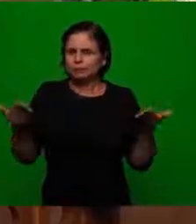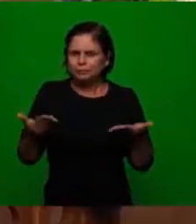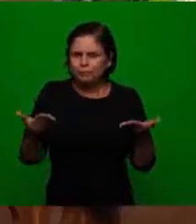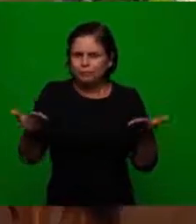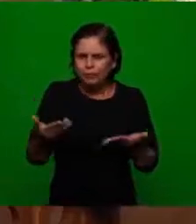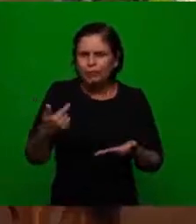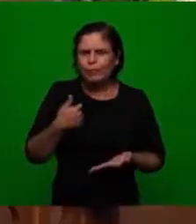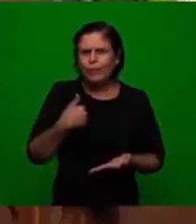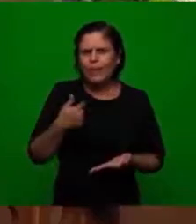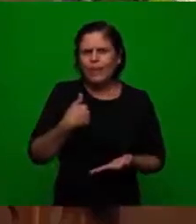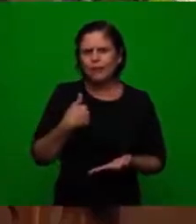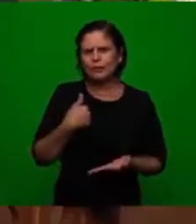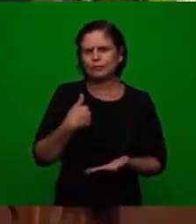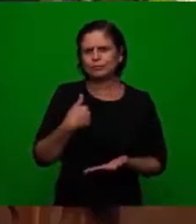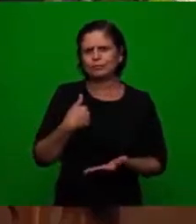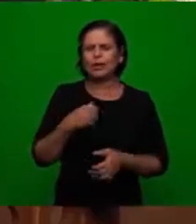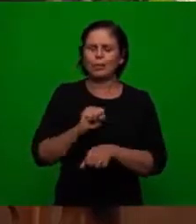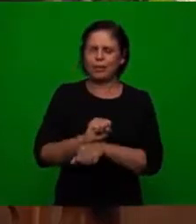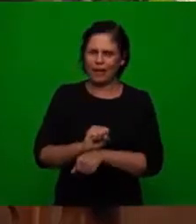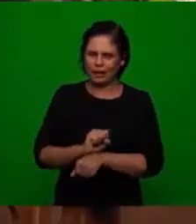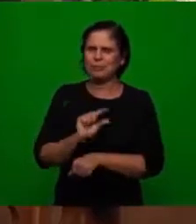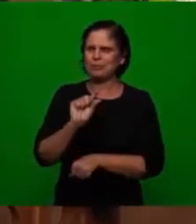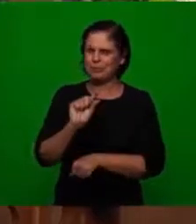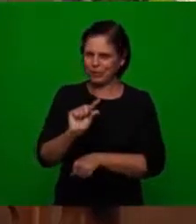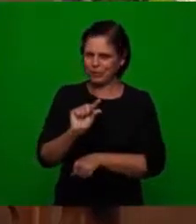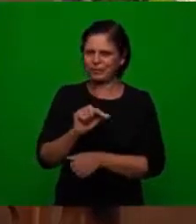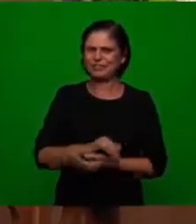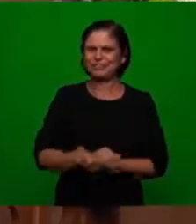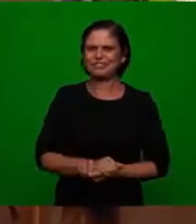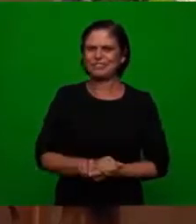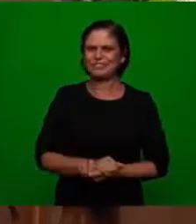so now I'm going to stop here